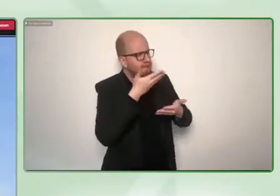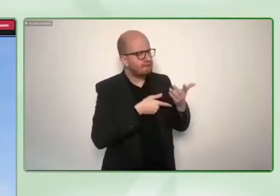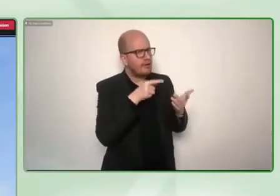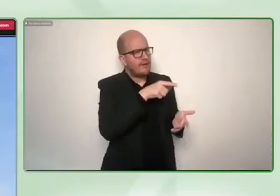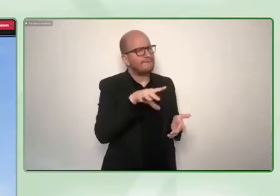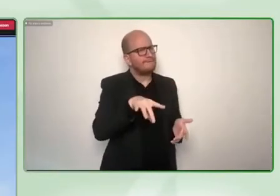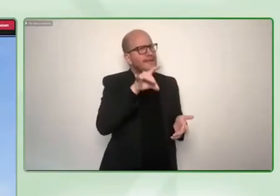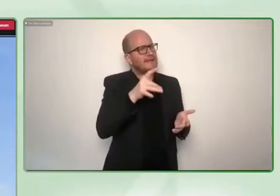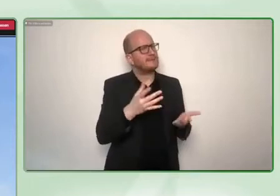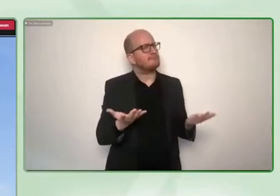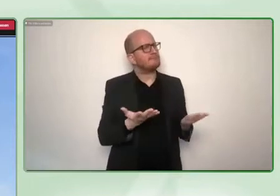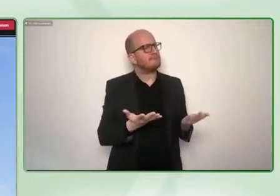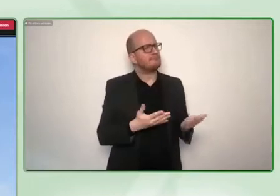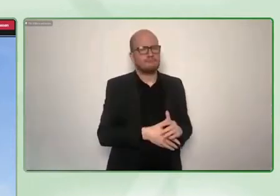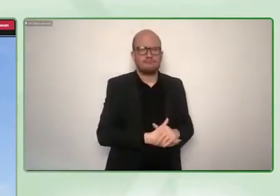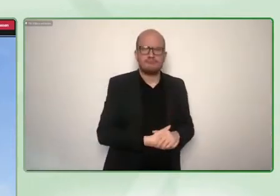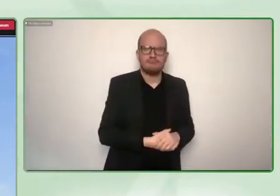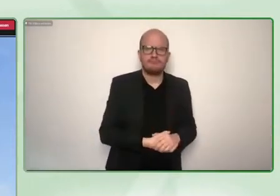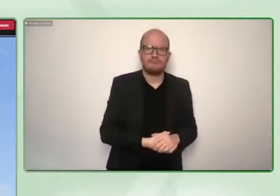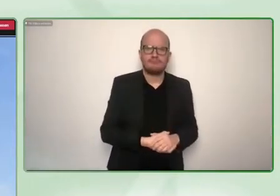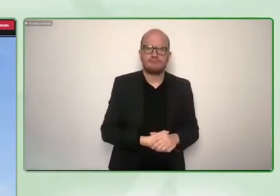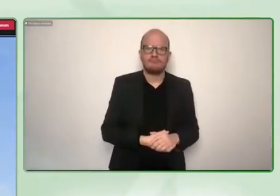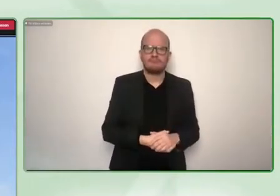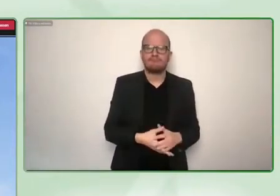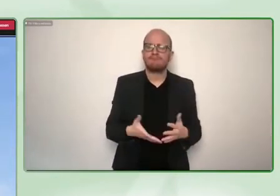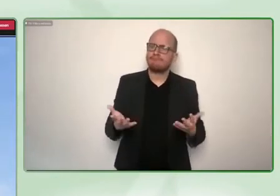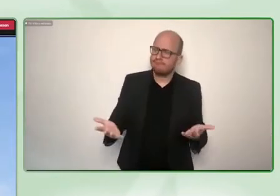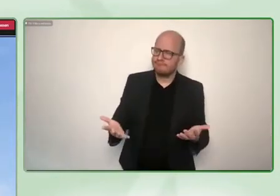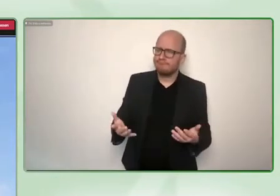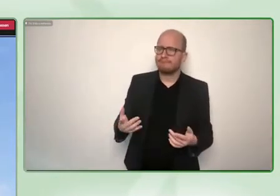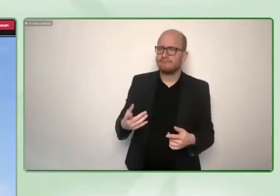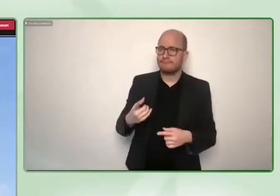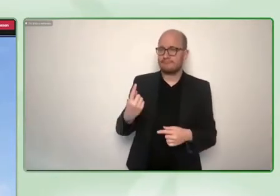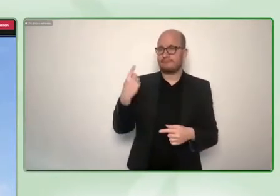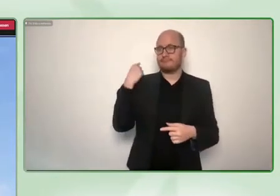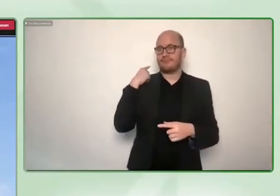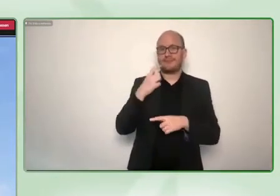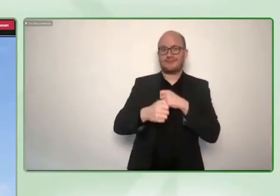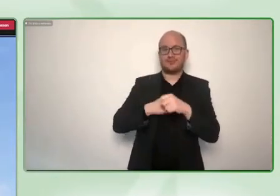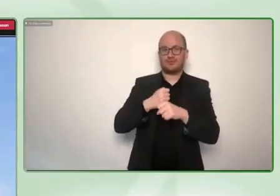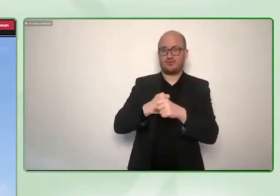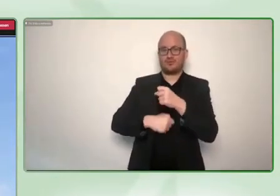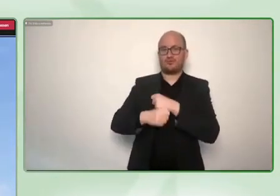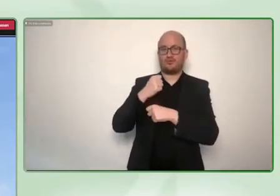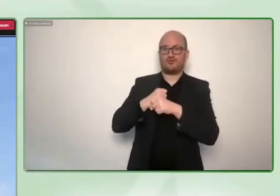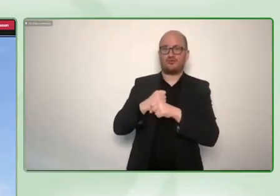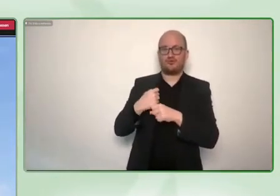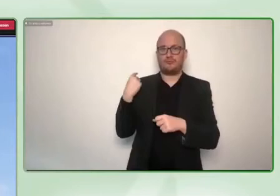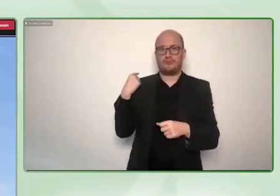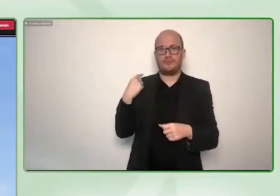So the study that we did last year together with my colleague Magdalena Winkler